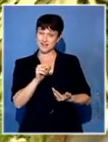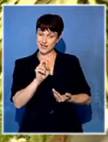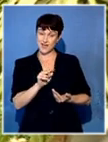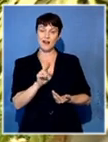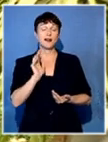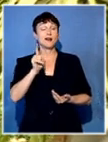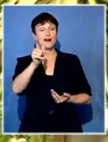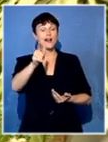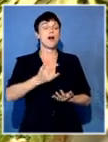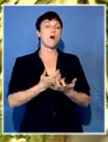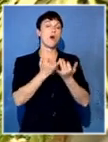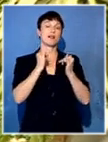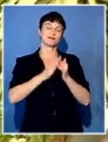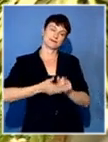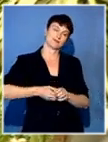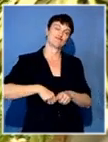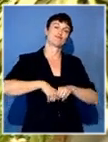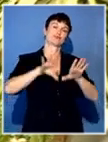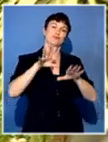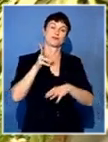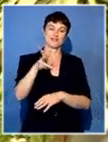Jillian Pillay, SABC News, Johannesburg.